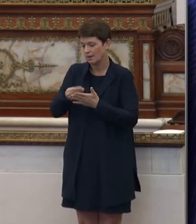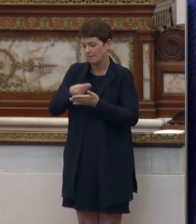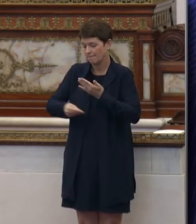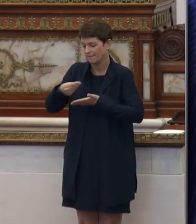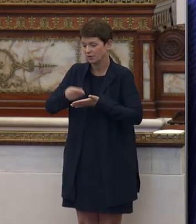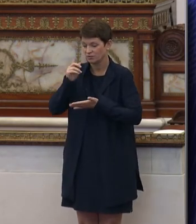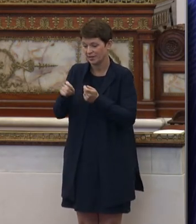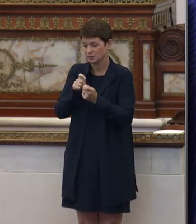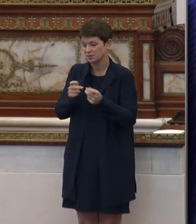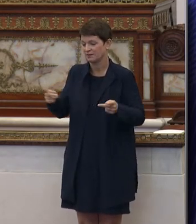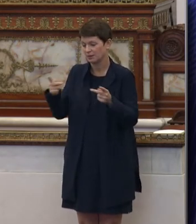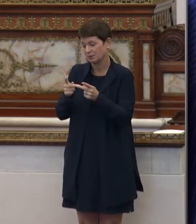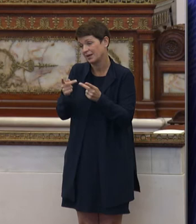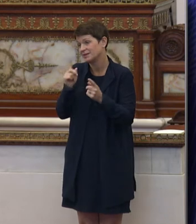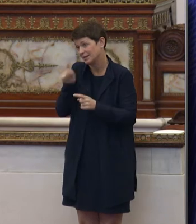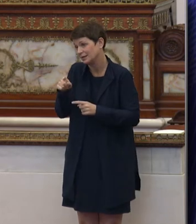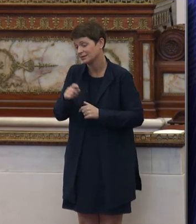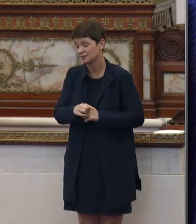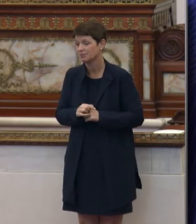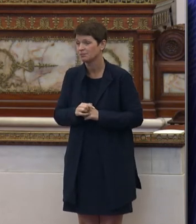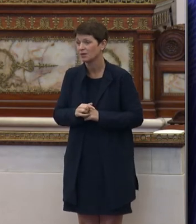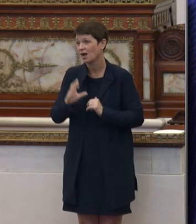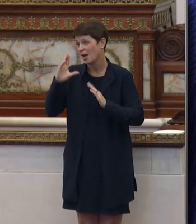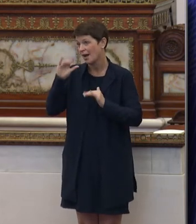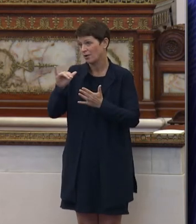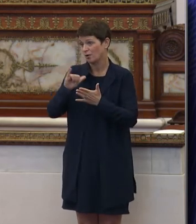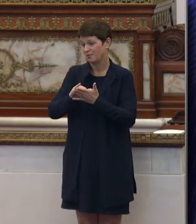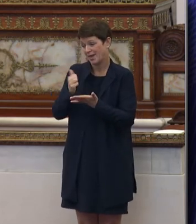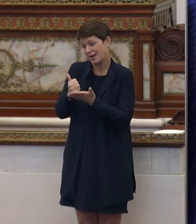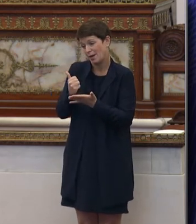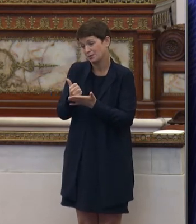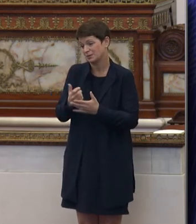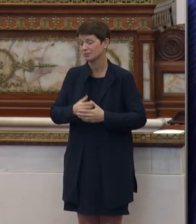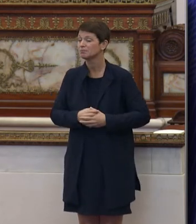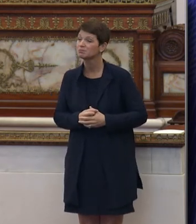site would be. So I hope that that's somewhat helpful